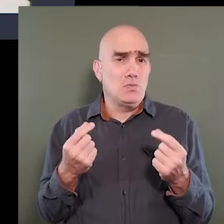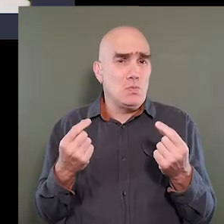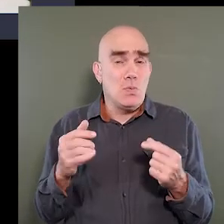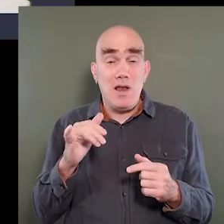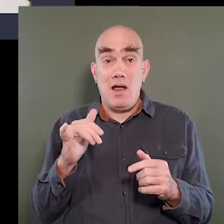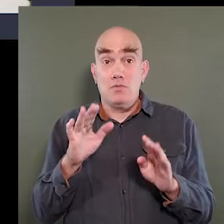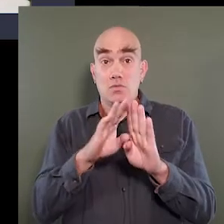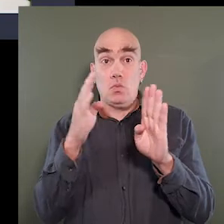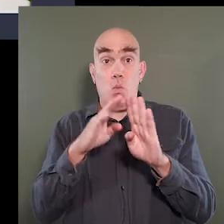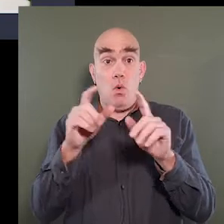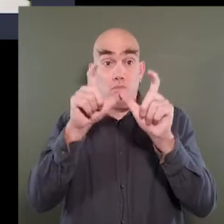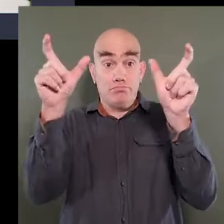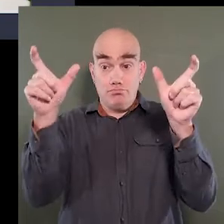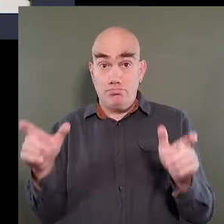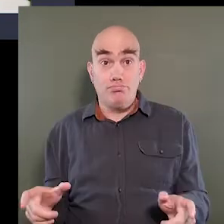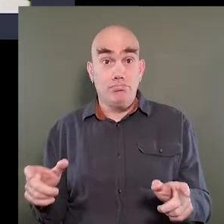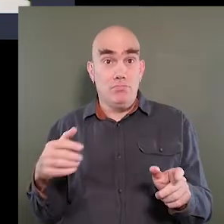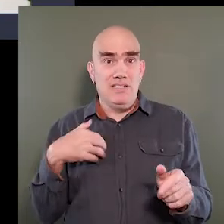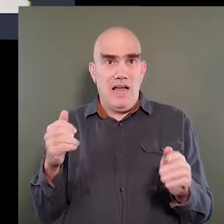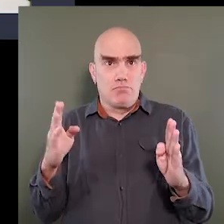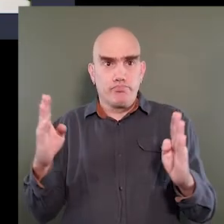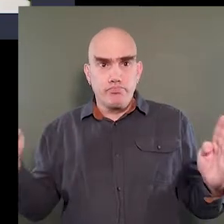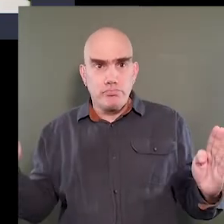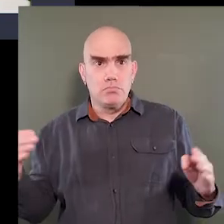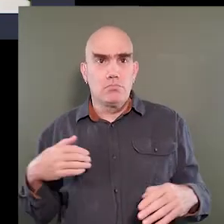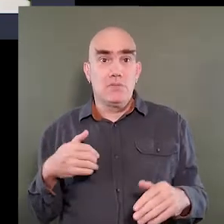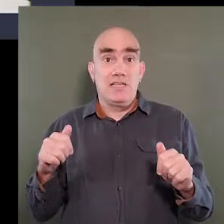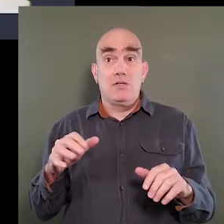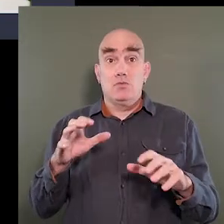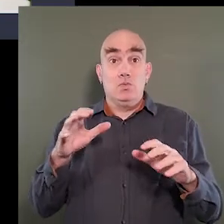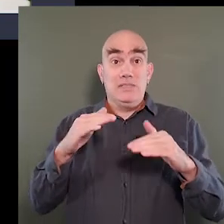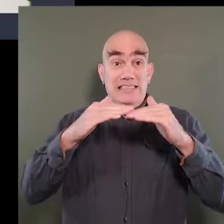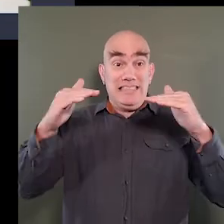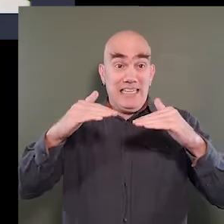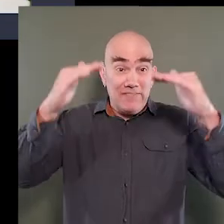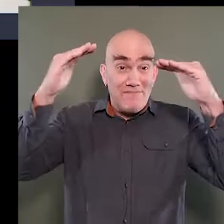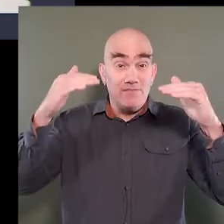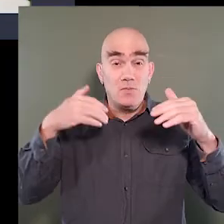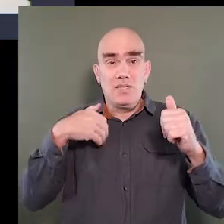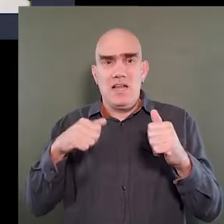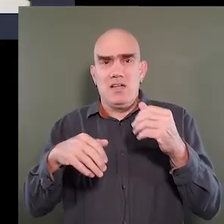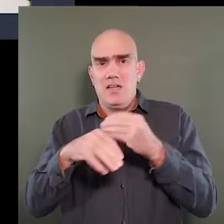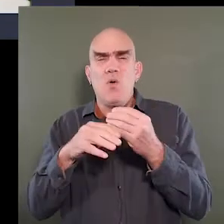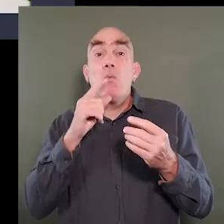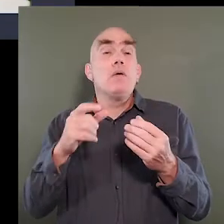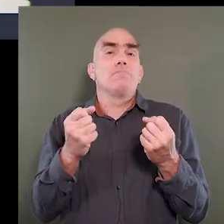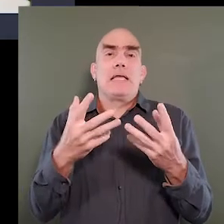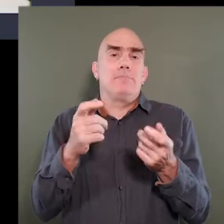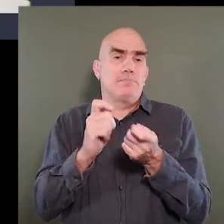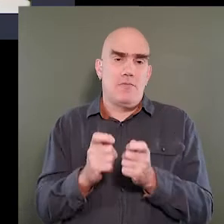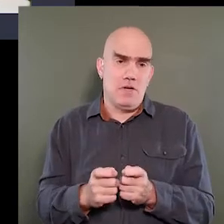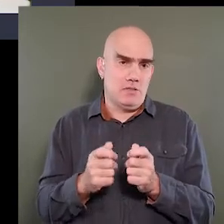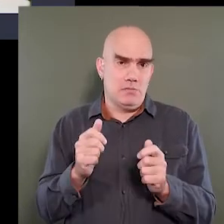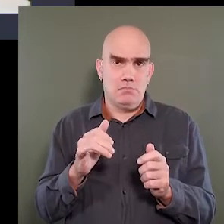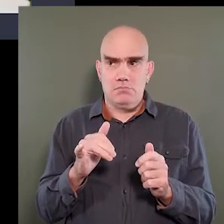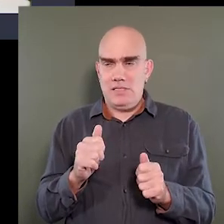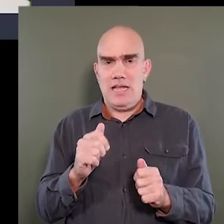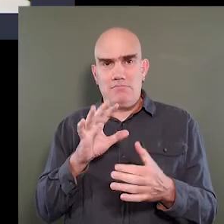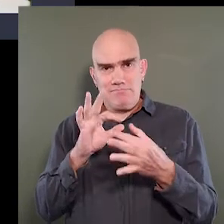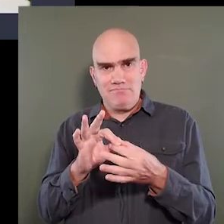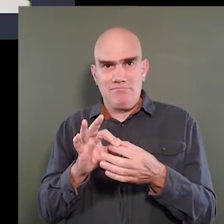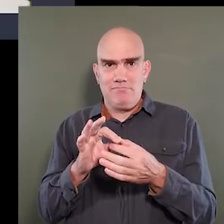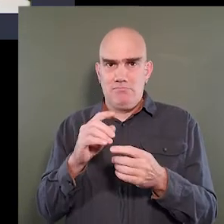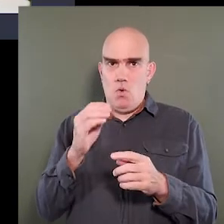widening of doorways. We do ceiling lifts. do stair lifts and all kinds of modifications that are directly tied